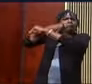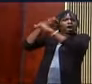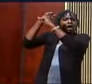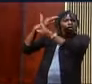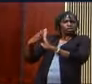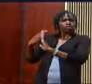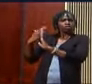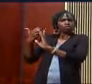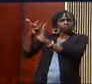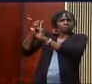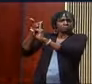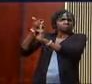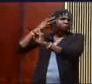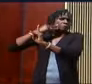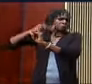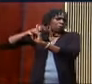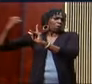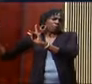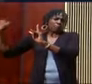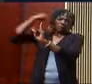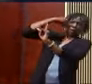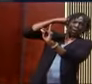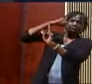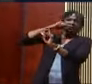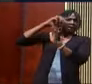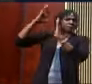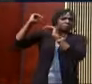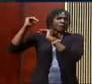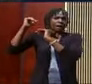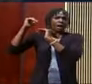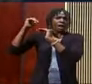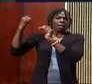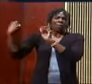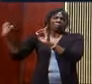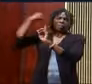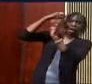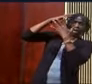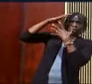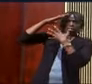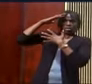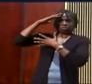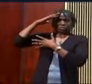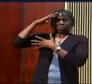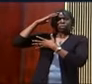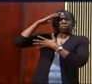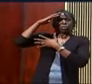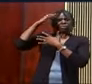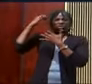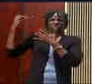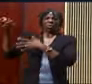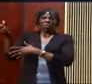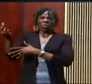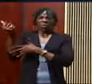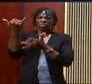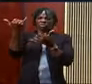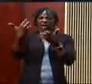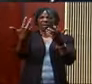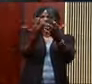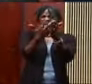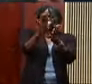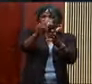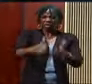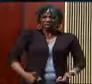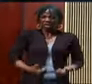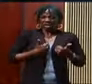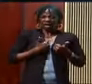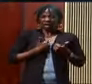hit by a punch they never saw coming. Already, I'm in somebody's Kool-Aid. I've called out your flavor because that's what life